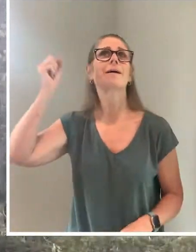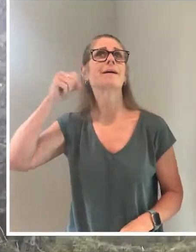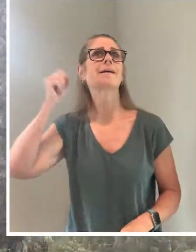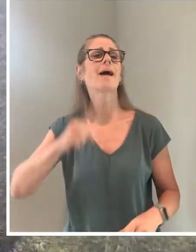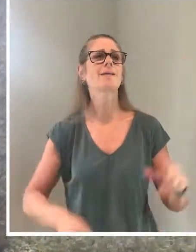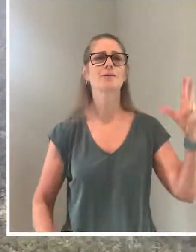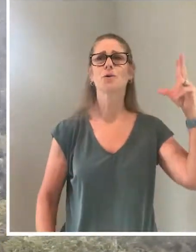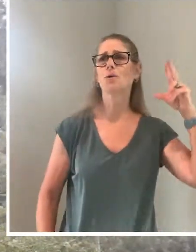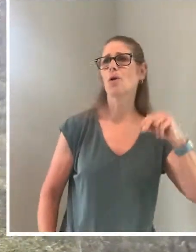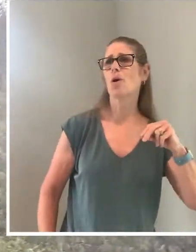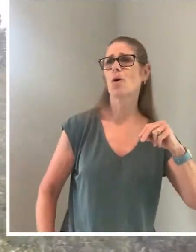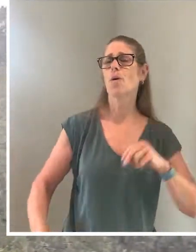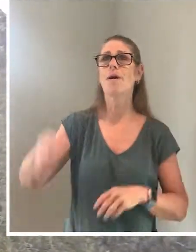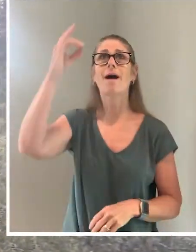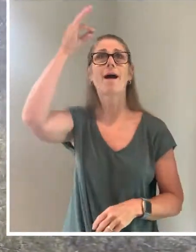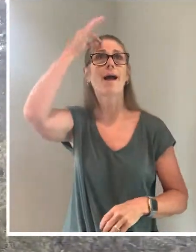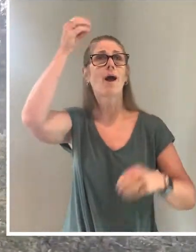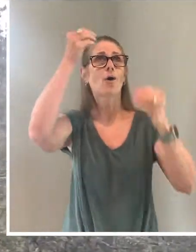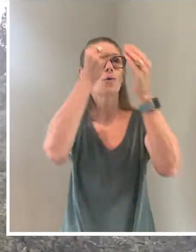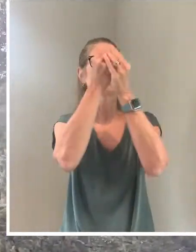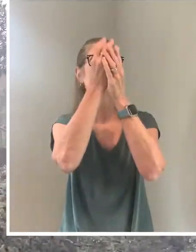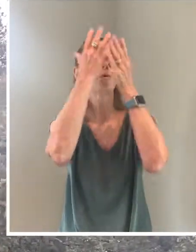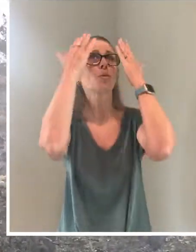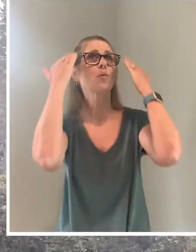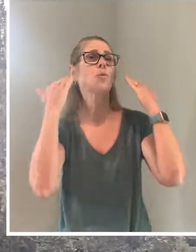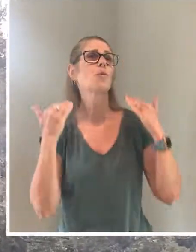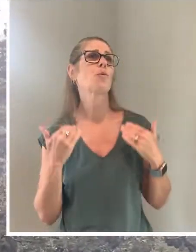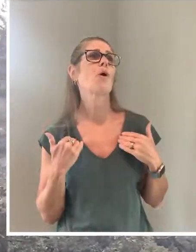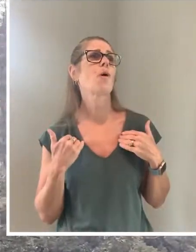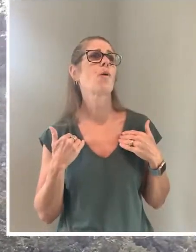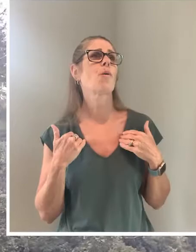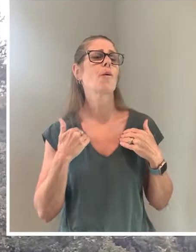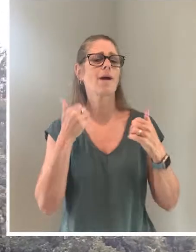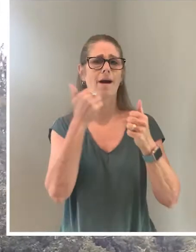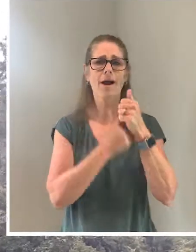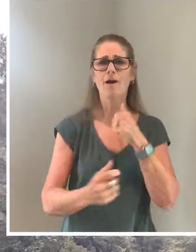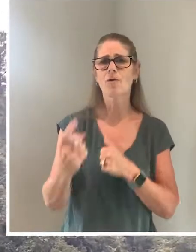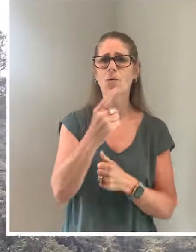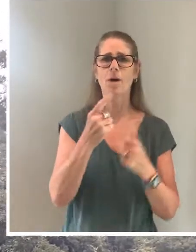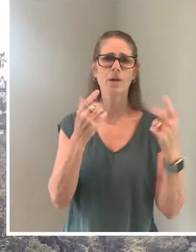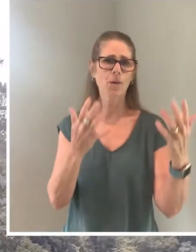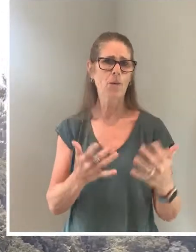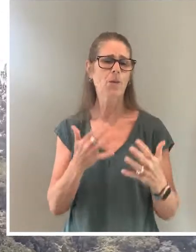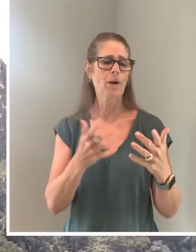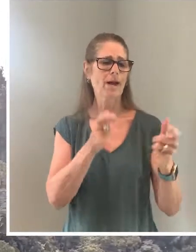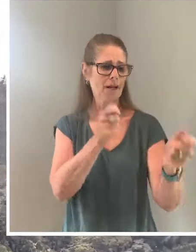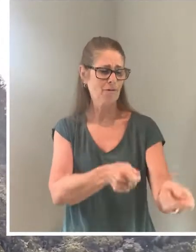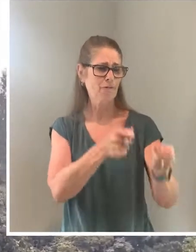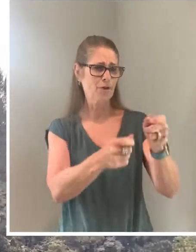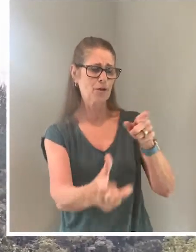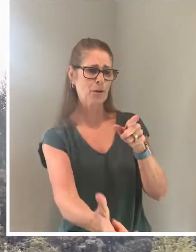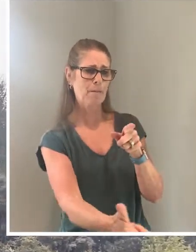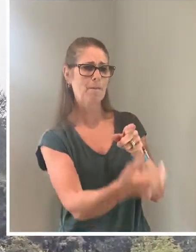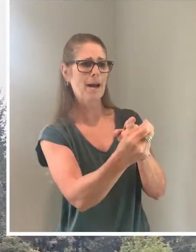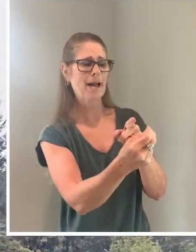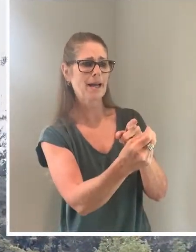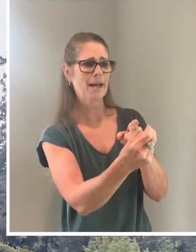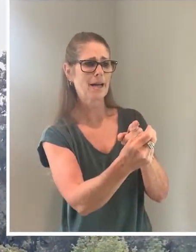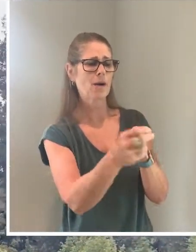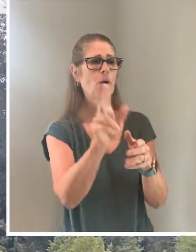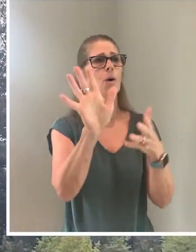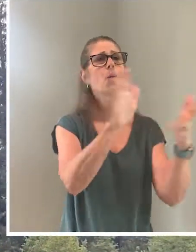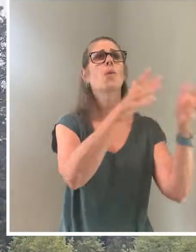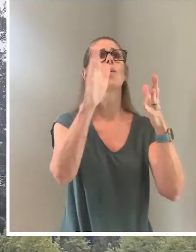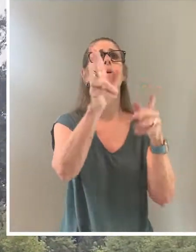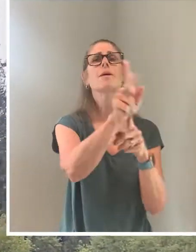their hair to grow. Everyone is just waiting, waiting for the fish to bite, or waiting for wind to fly a kite, or waiting